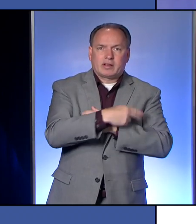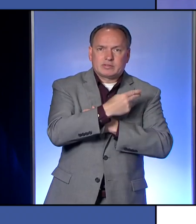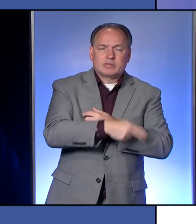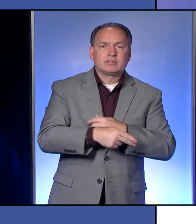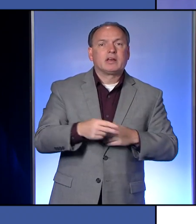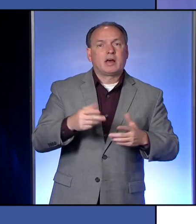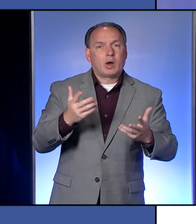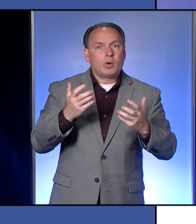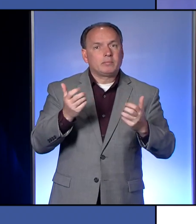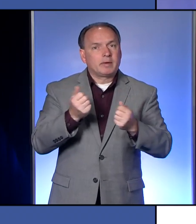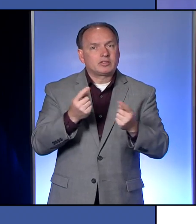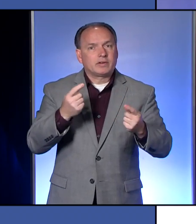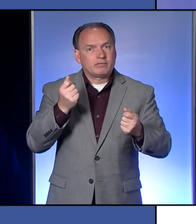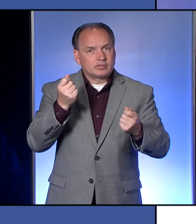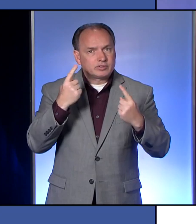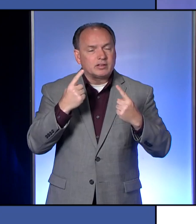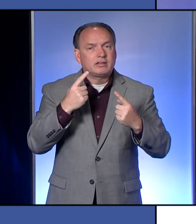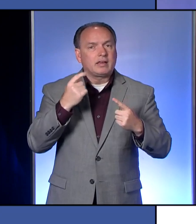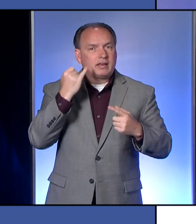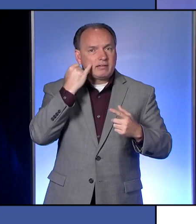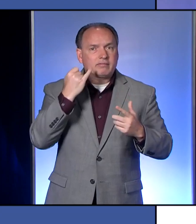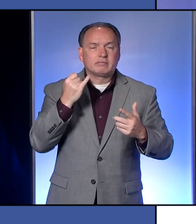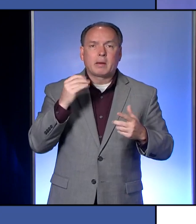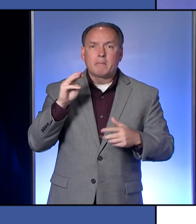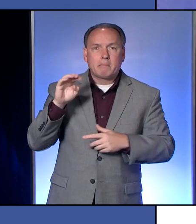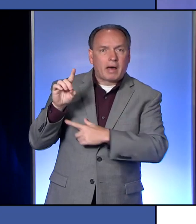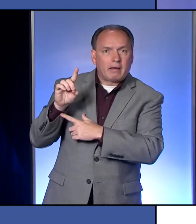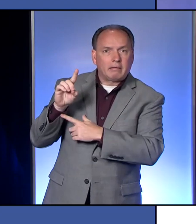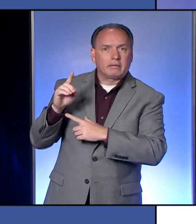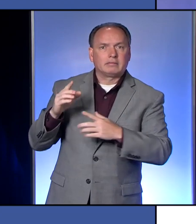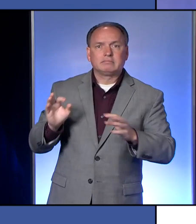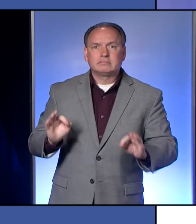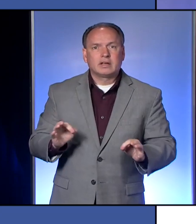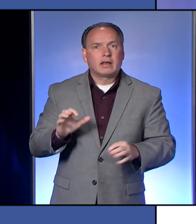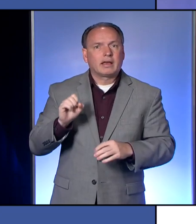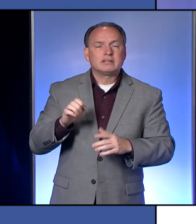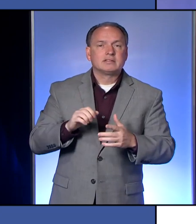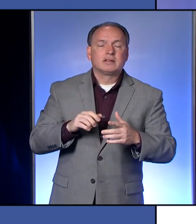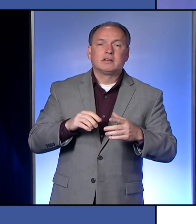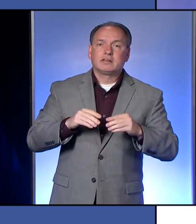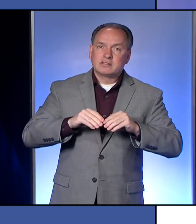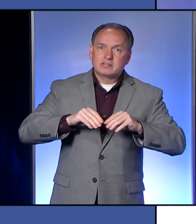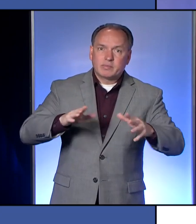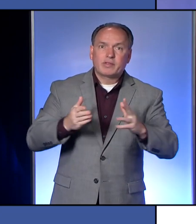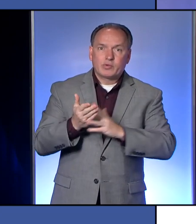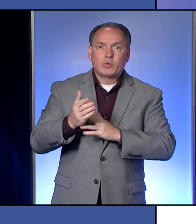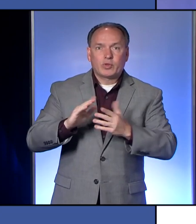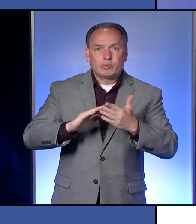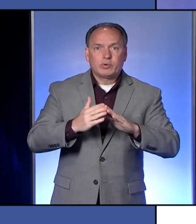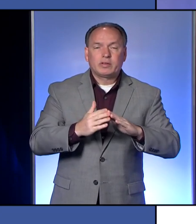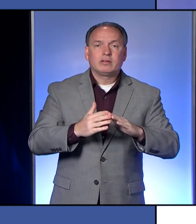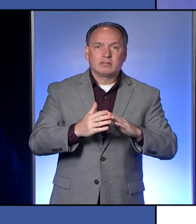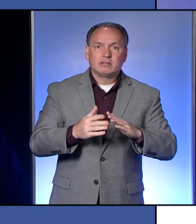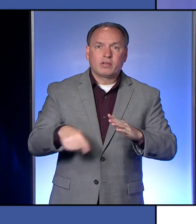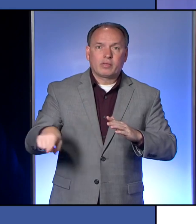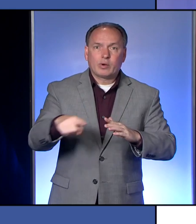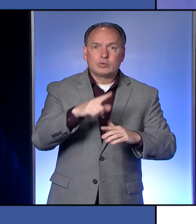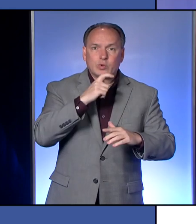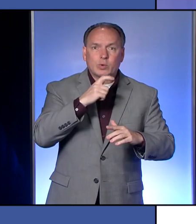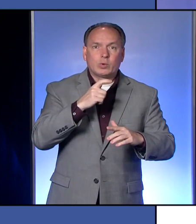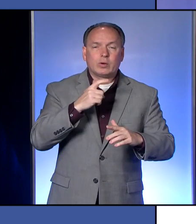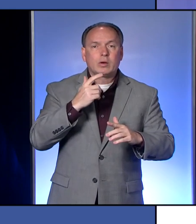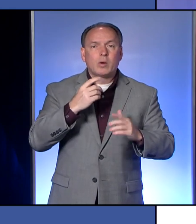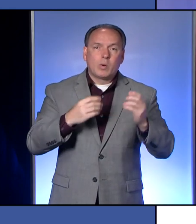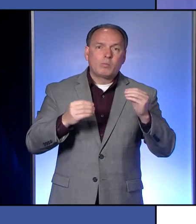a mild case, as it spreads out for throughout the community, those who are most vulnerable and who have a greater likelihood